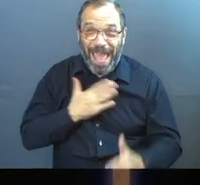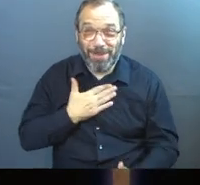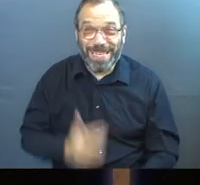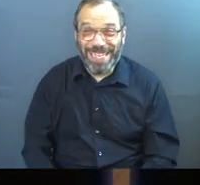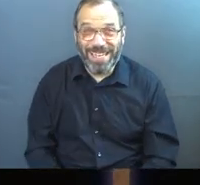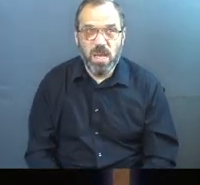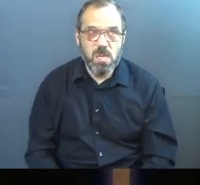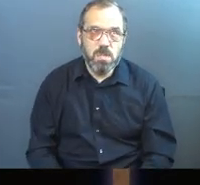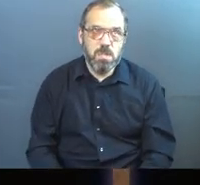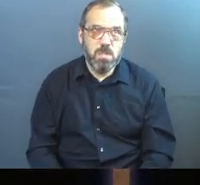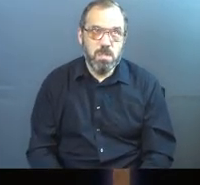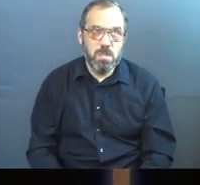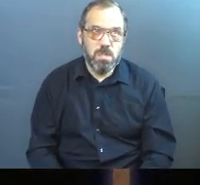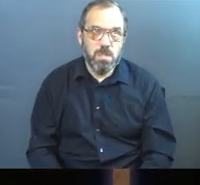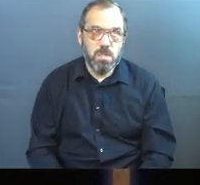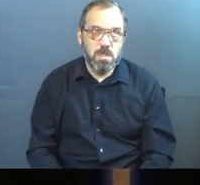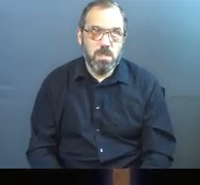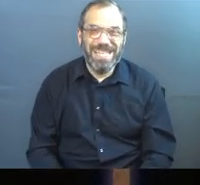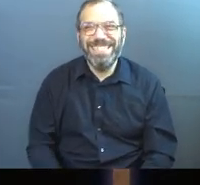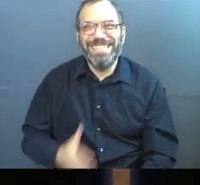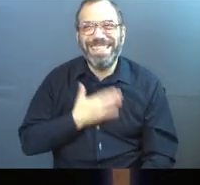happy Father's Day.